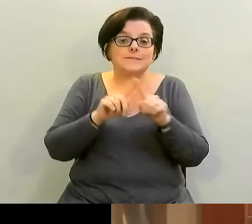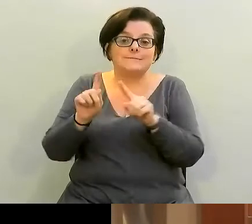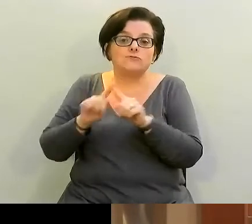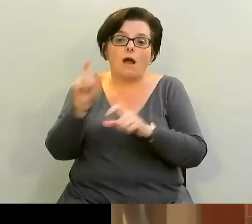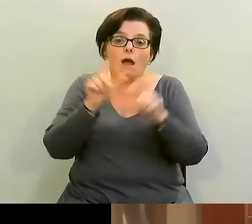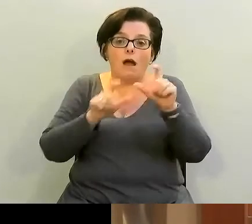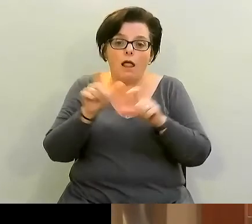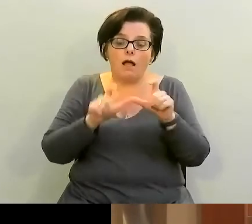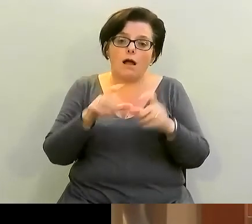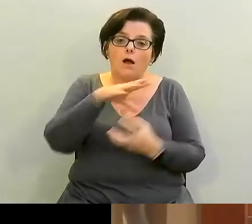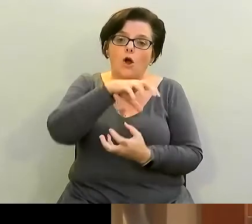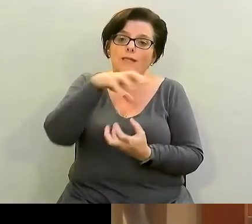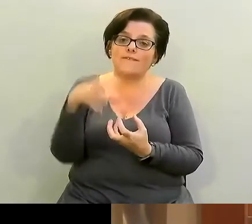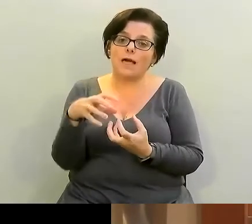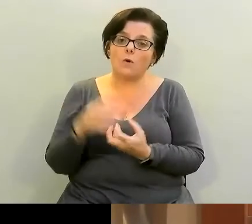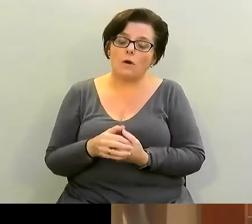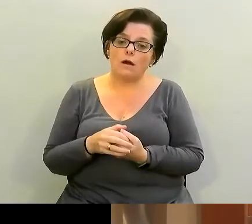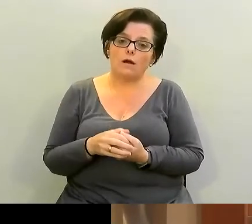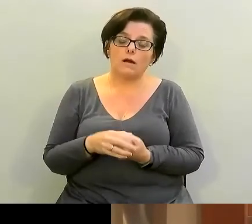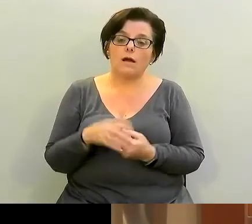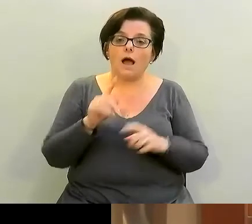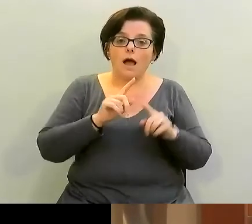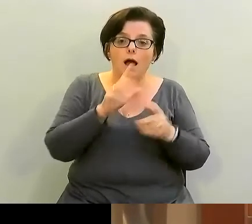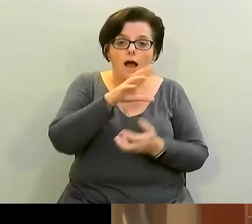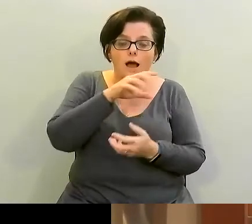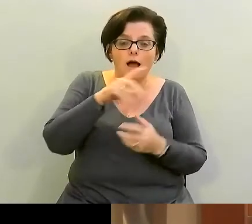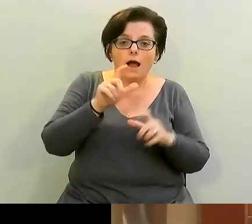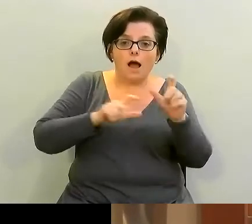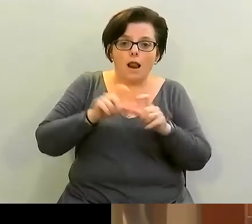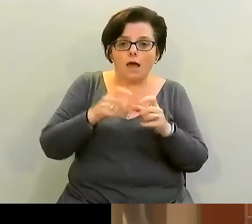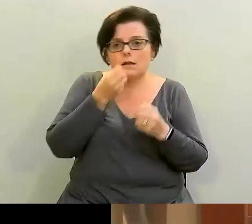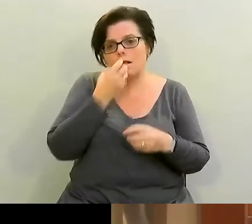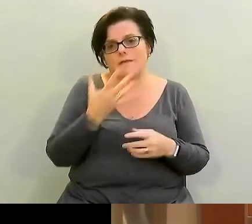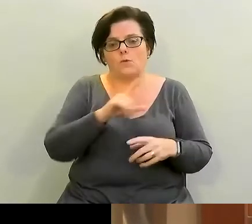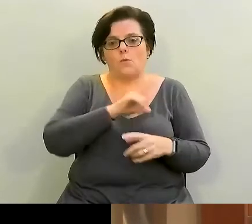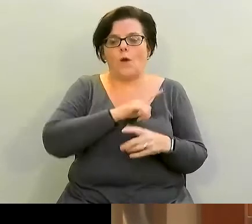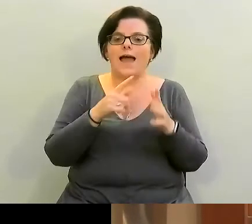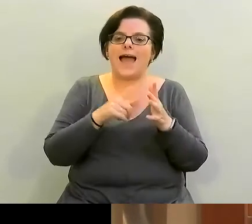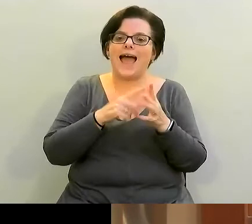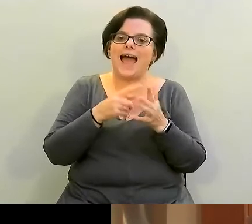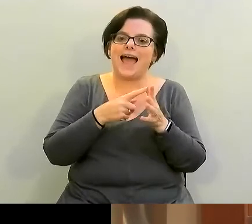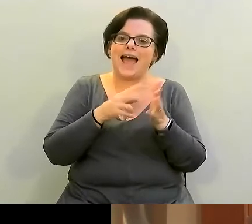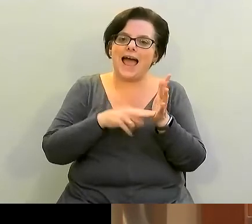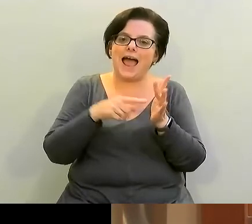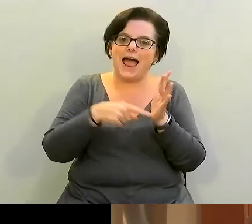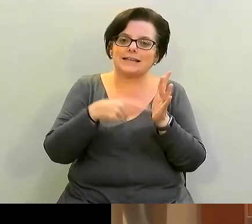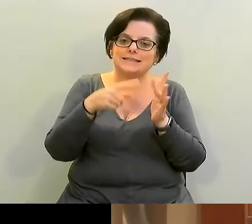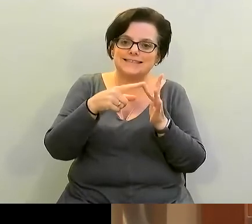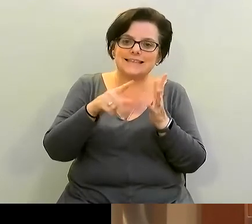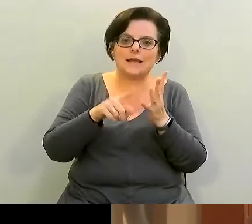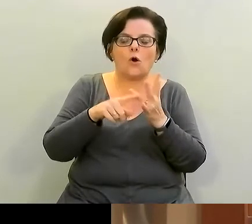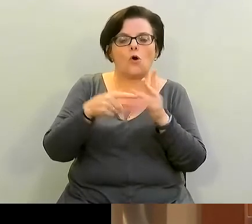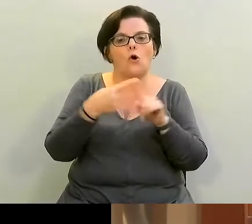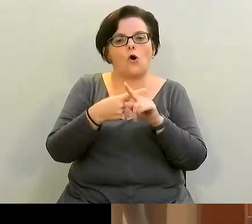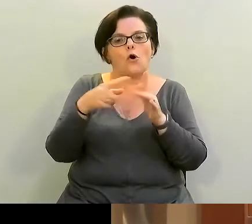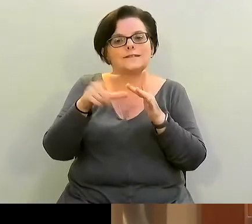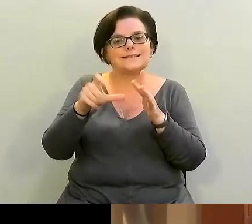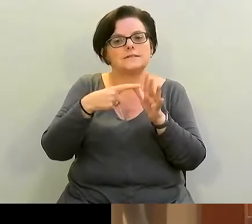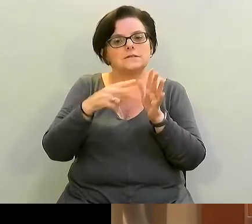cauliflowers. The different colors are great because they're rich in antioxidants and plant-based polyphenols which are great